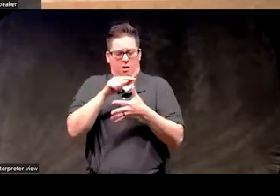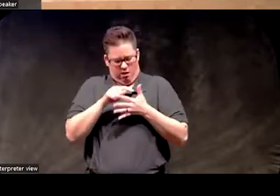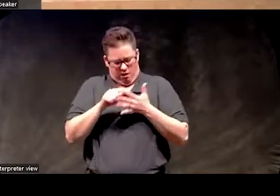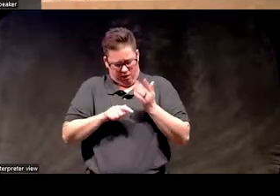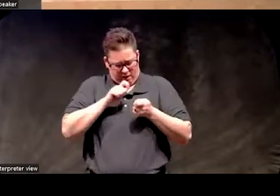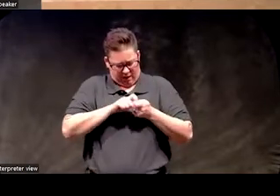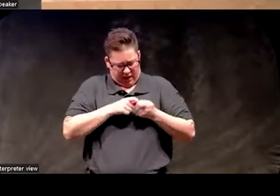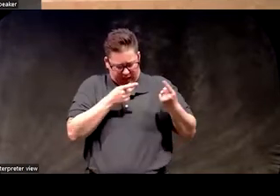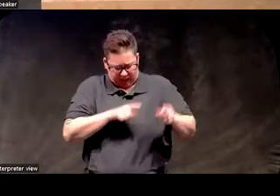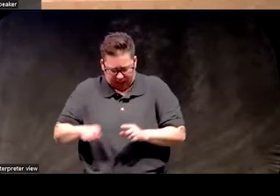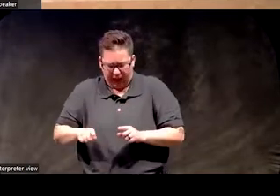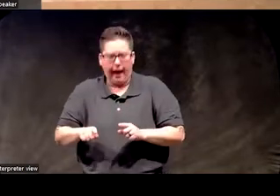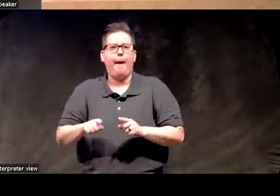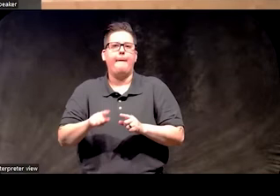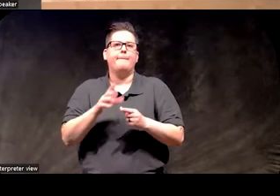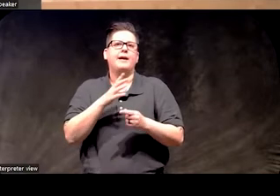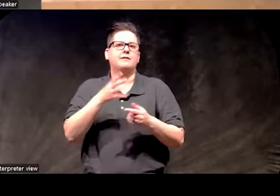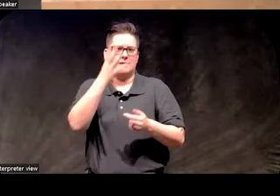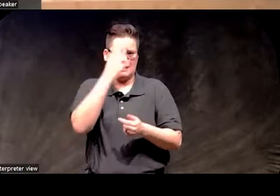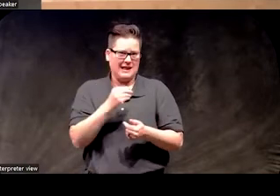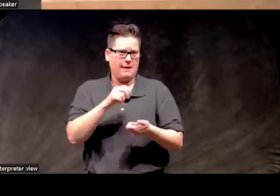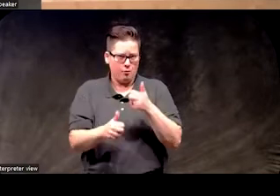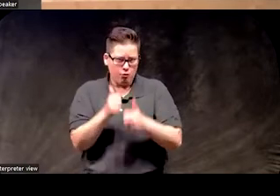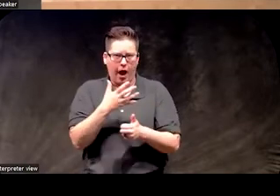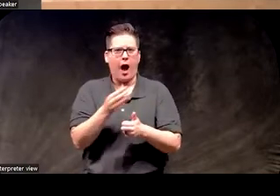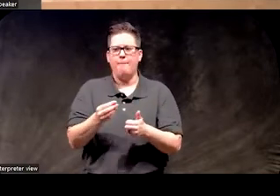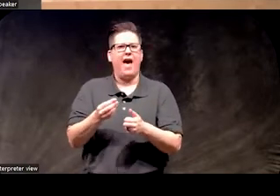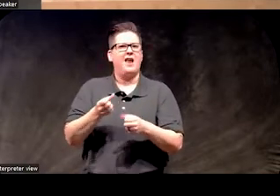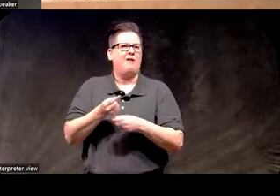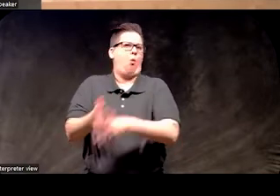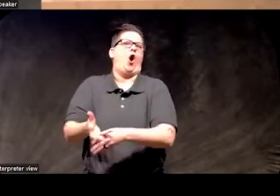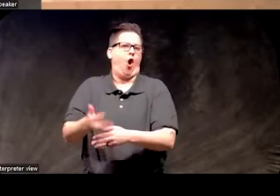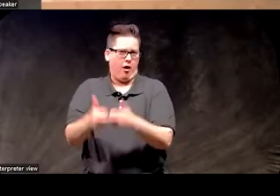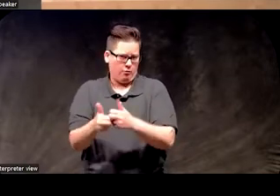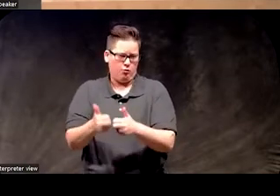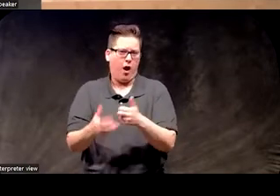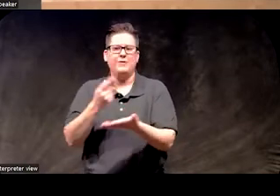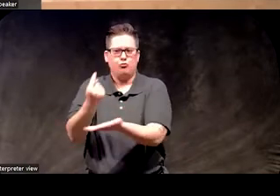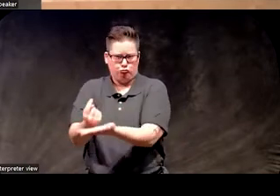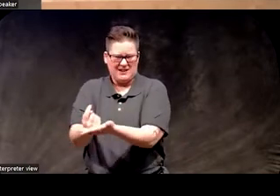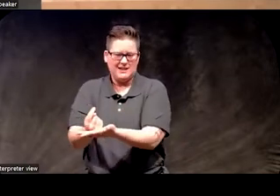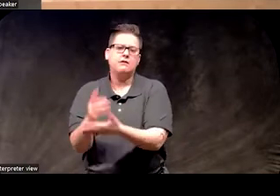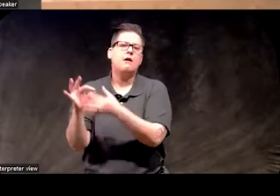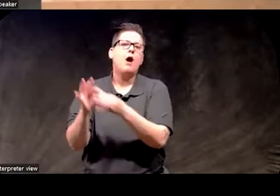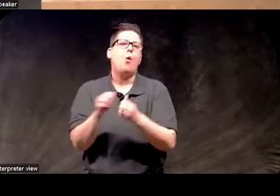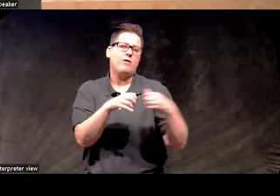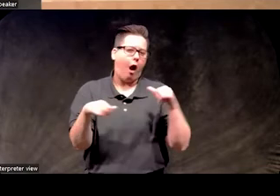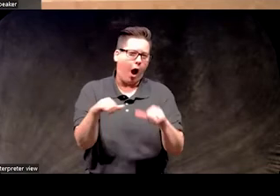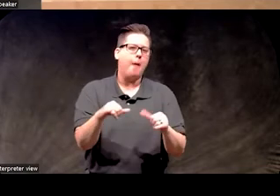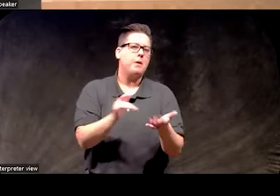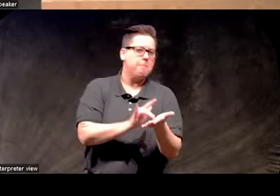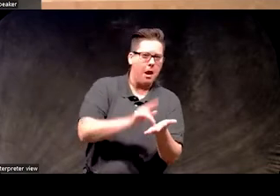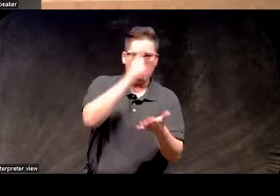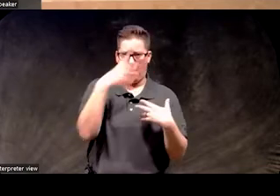consequences, and treatment of sleep disturbances, especially as they occur with common medical and mental health